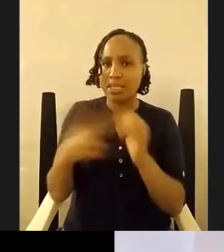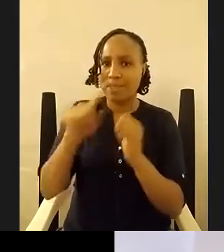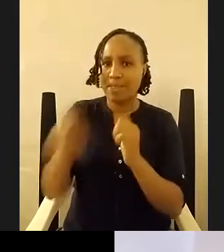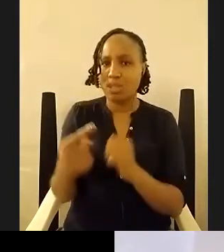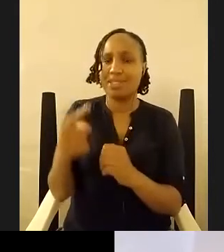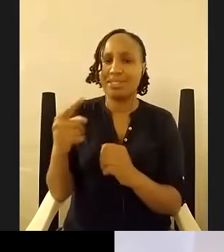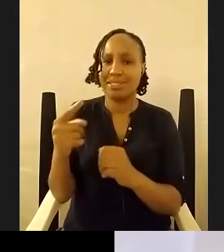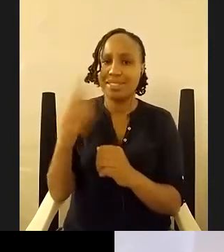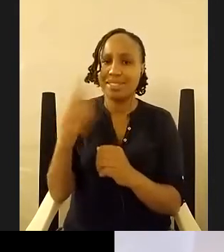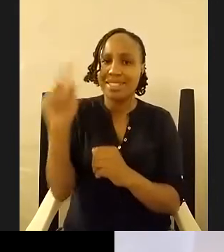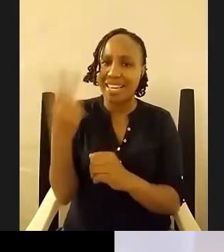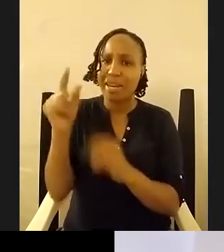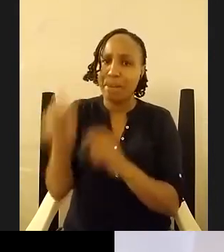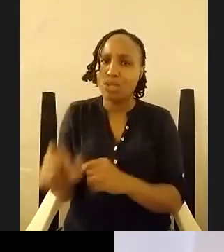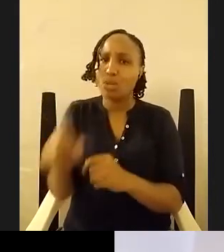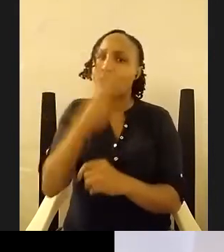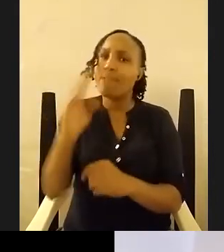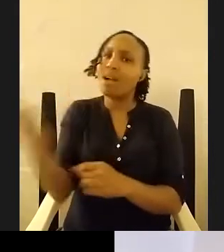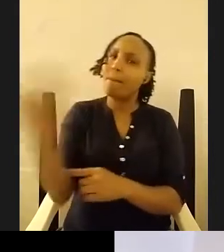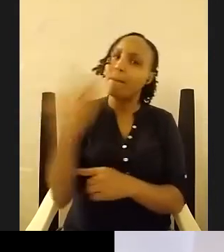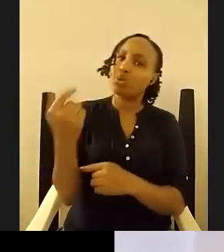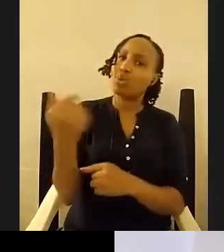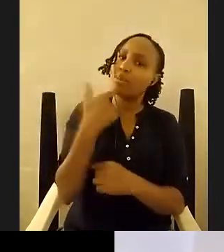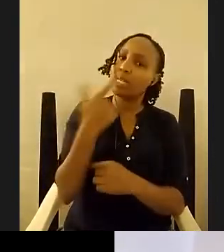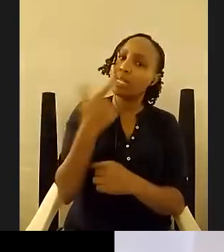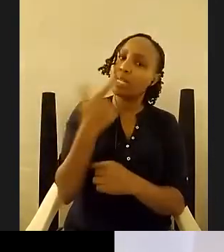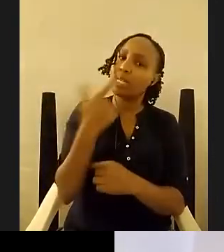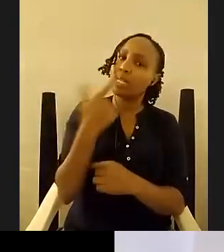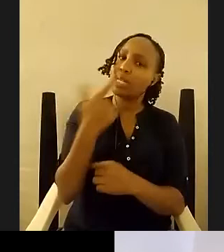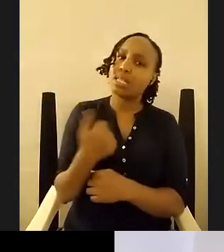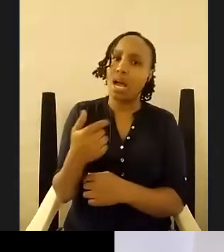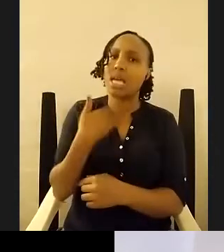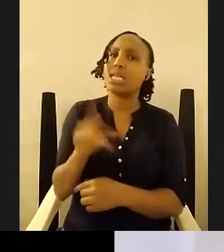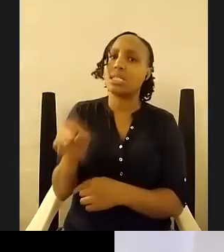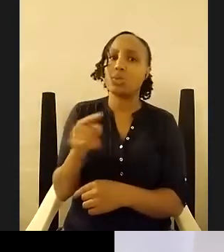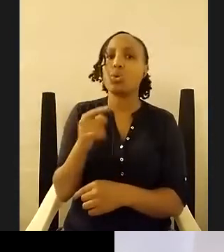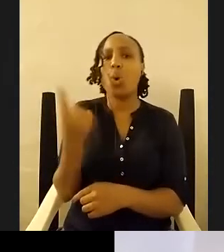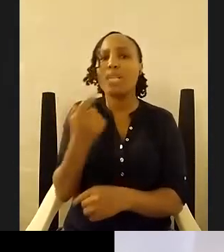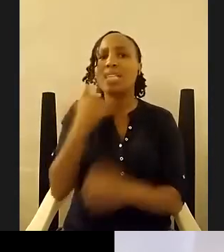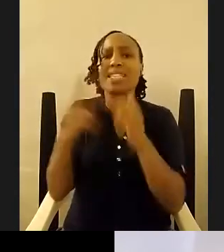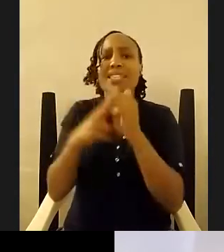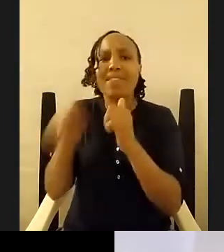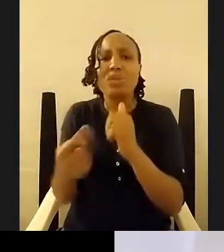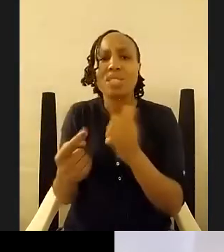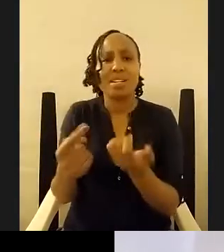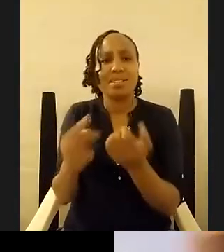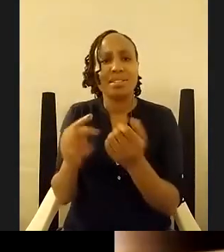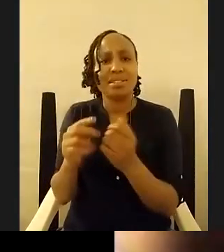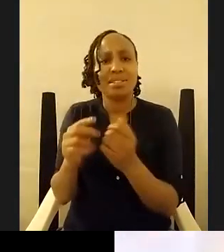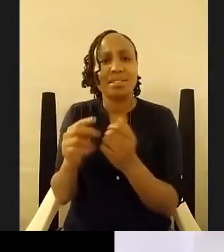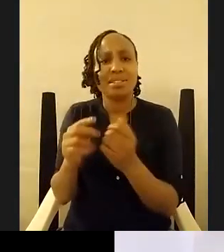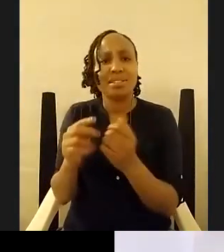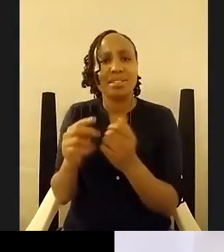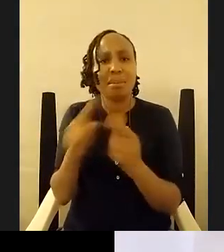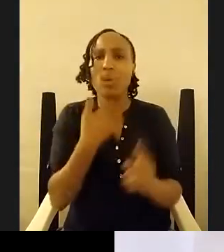back to me once and said but i didn't like it you just said i was seven and it was seven thousand words true no i absolutely